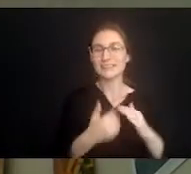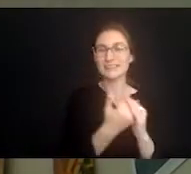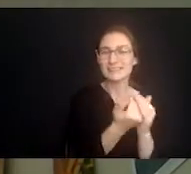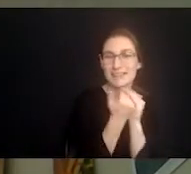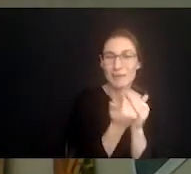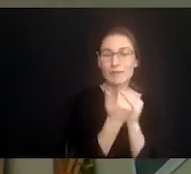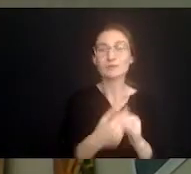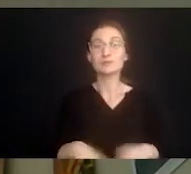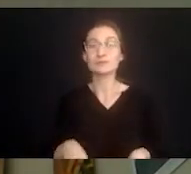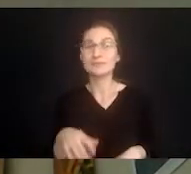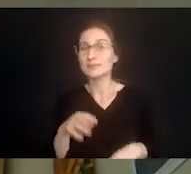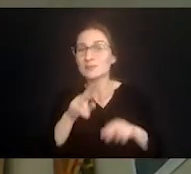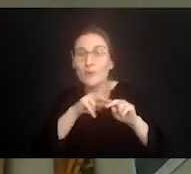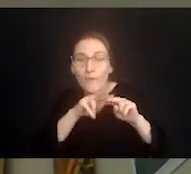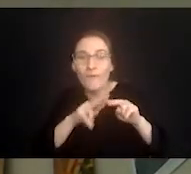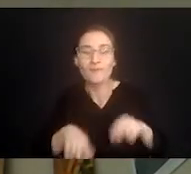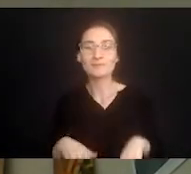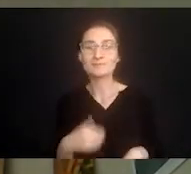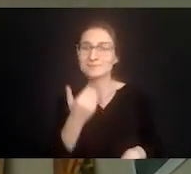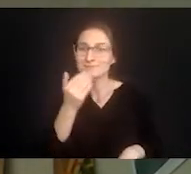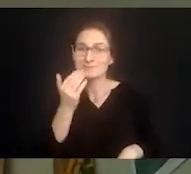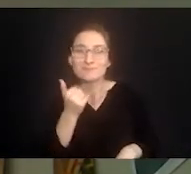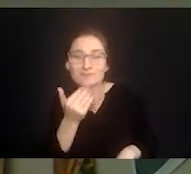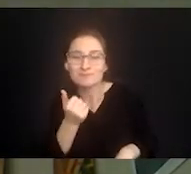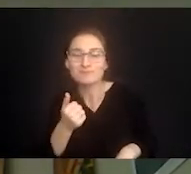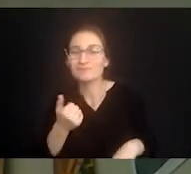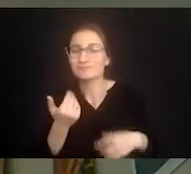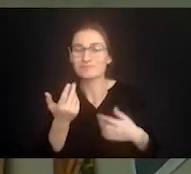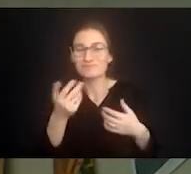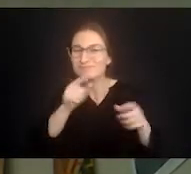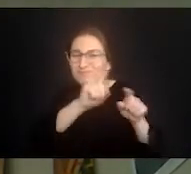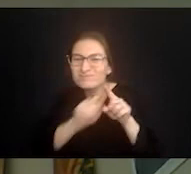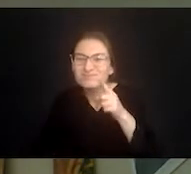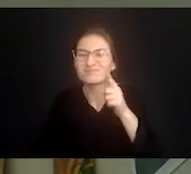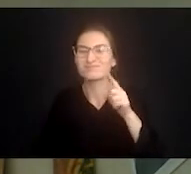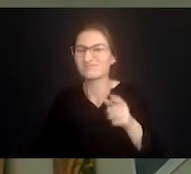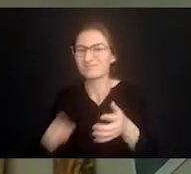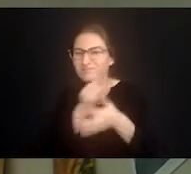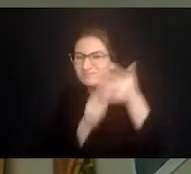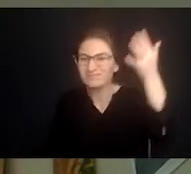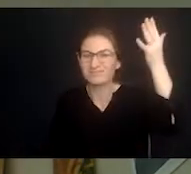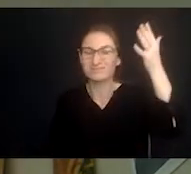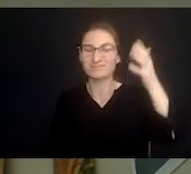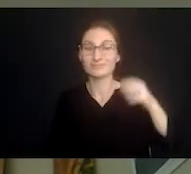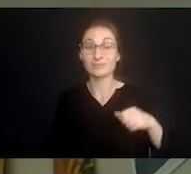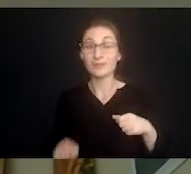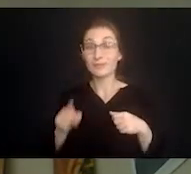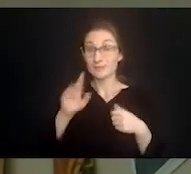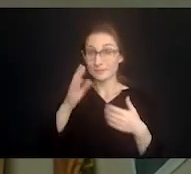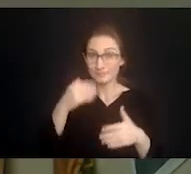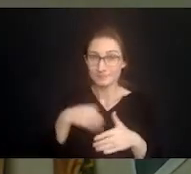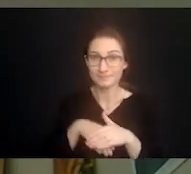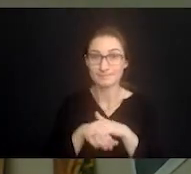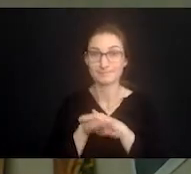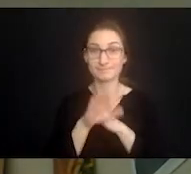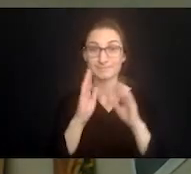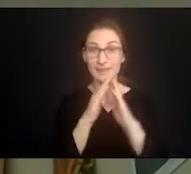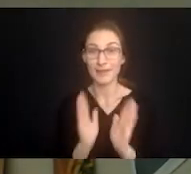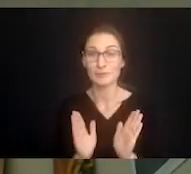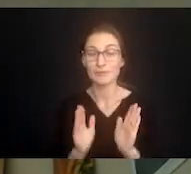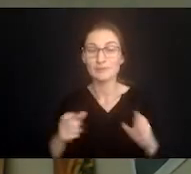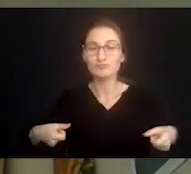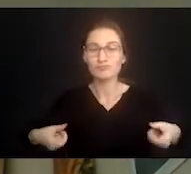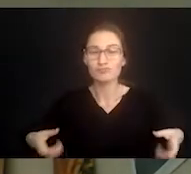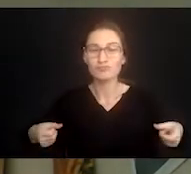sandwiches, salty and sweet surprises and anything else he thought I might like. When he got home, he cautiously